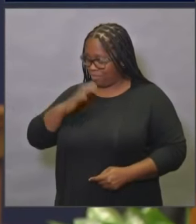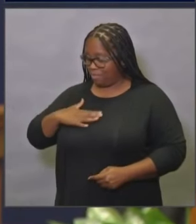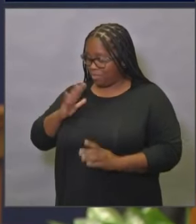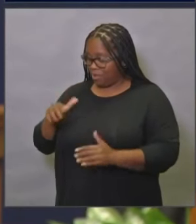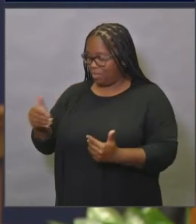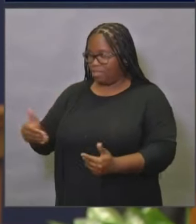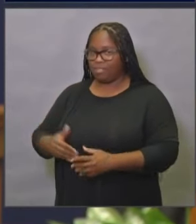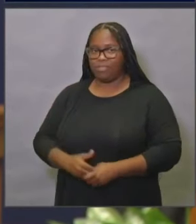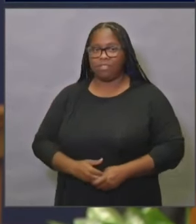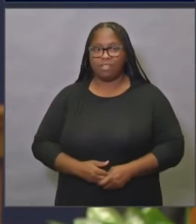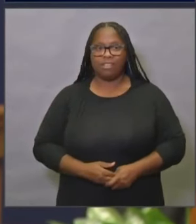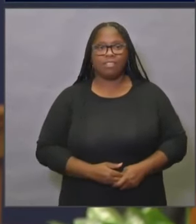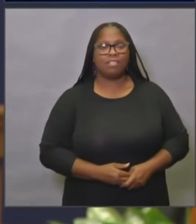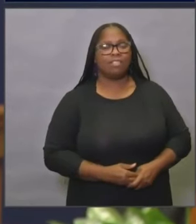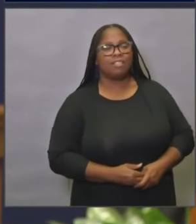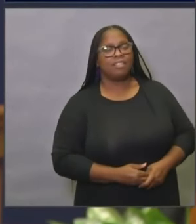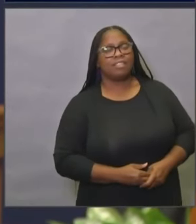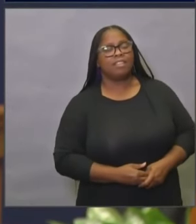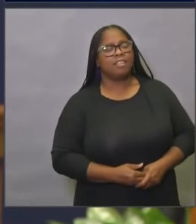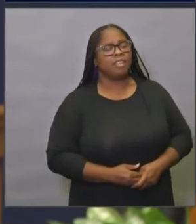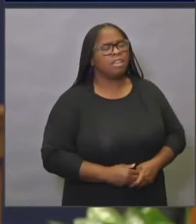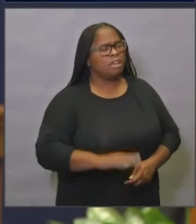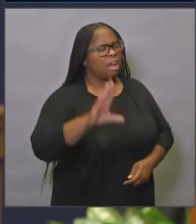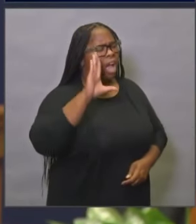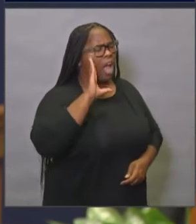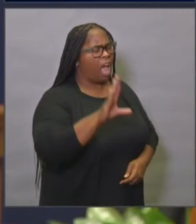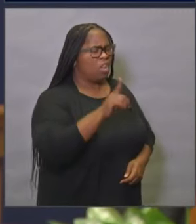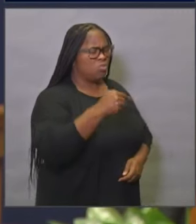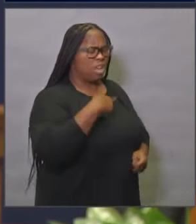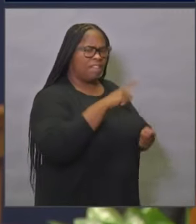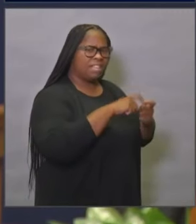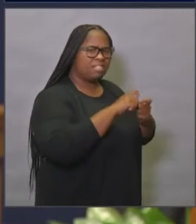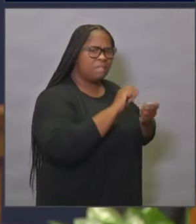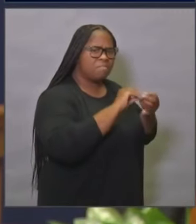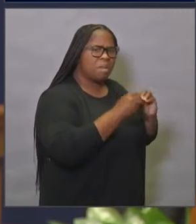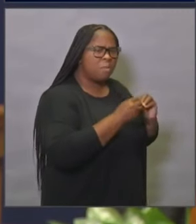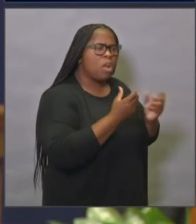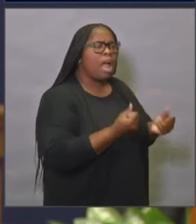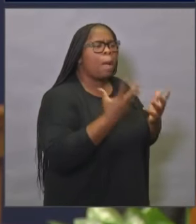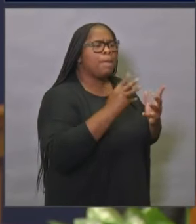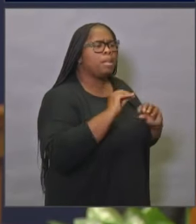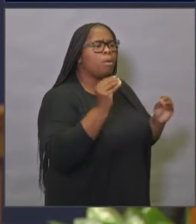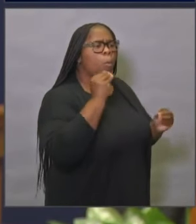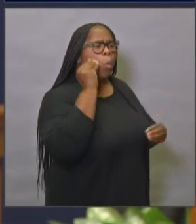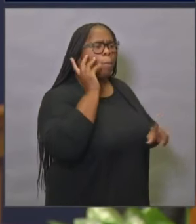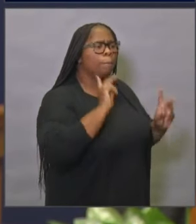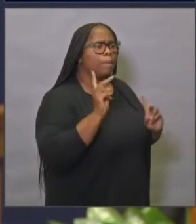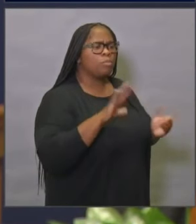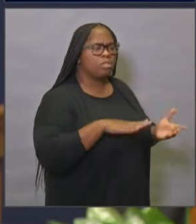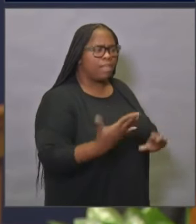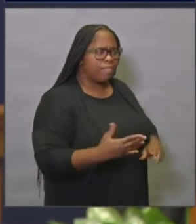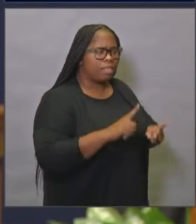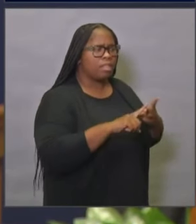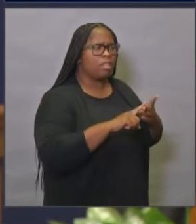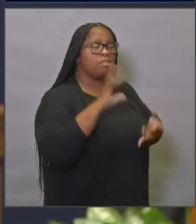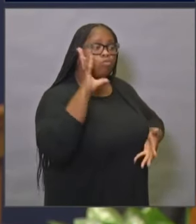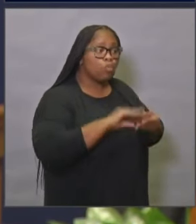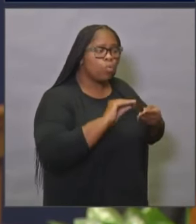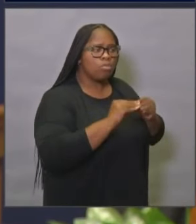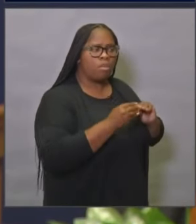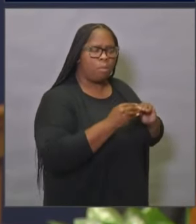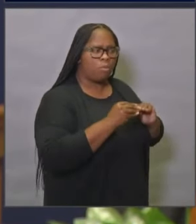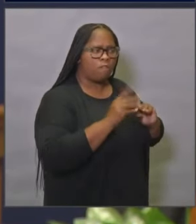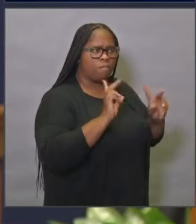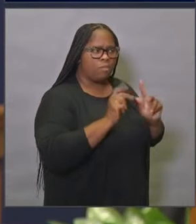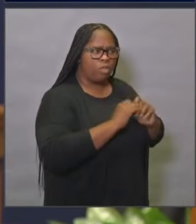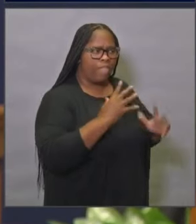go ahead. Hi. Do you have the number of homeless deaths? And with the total cases among homeless people, do you think